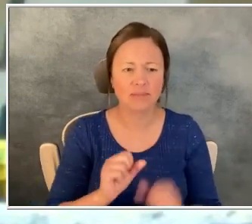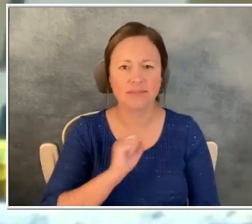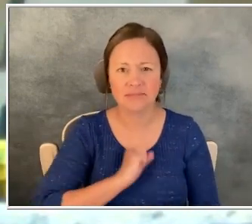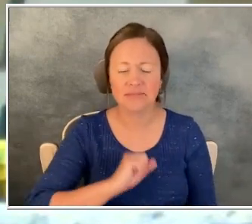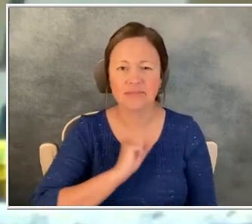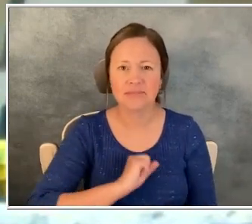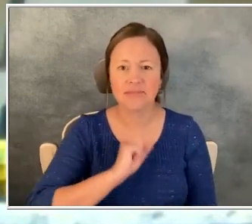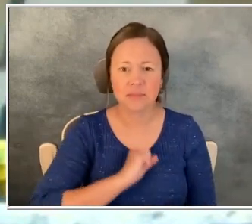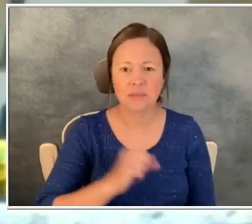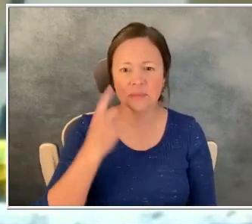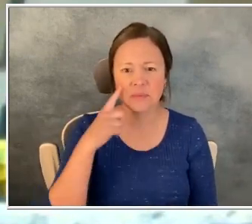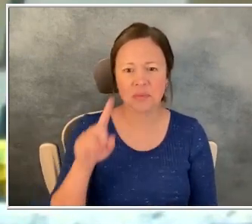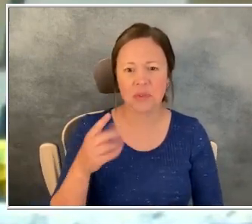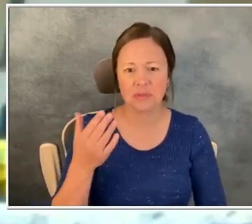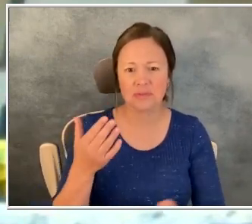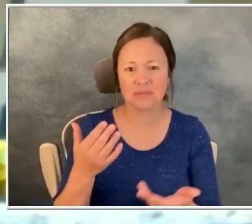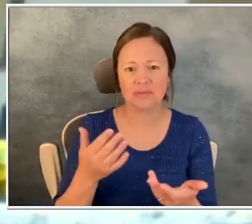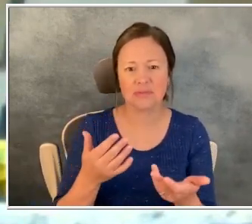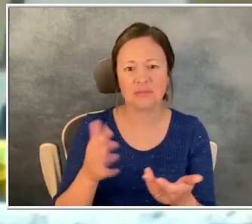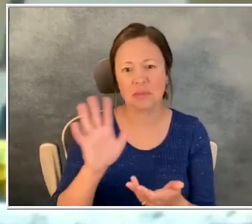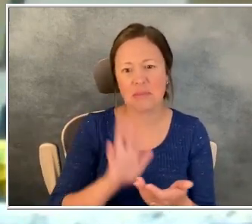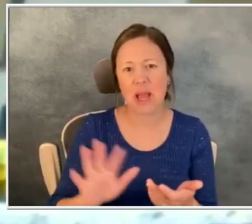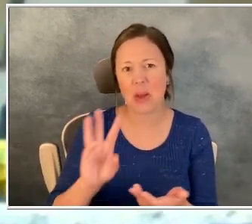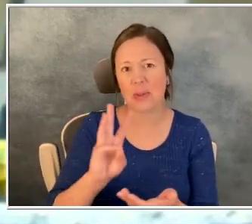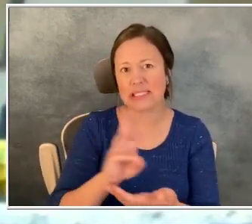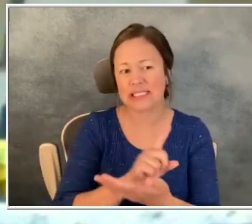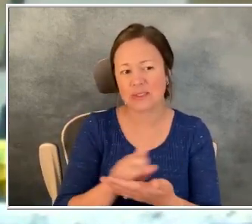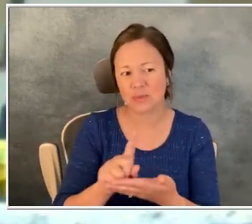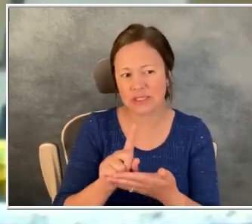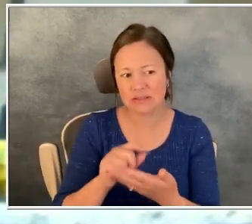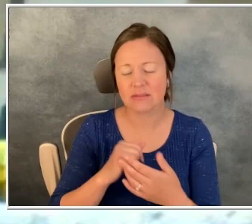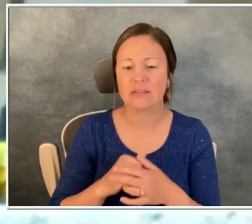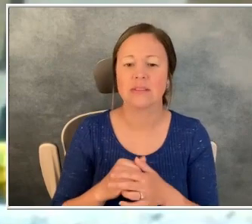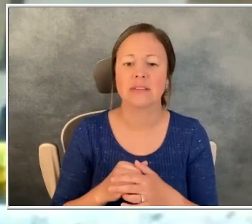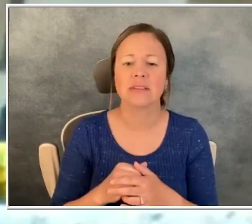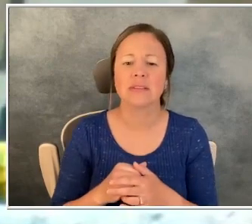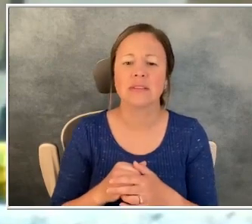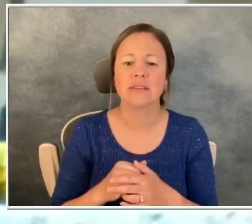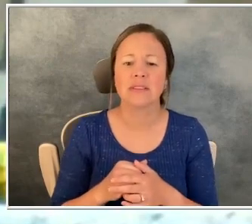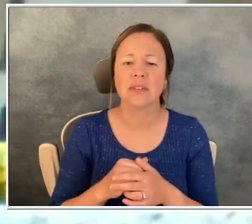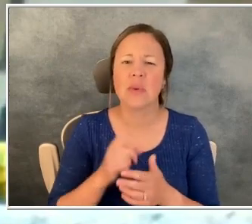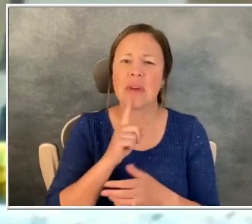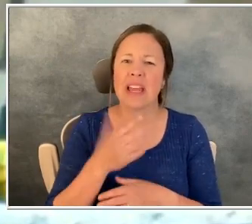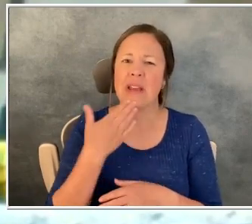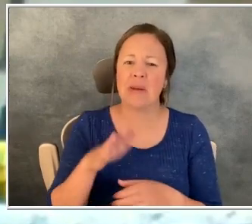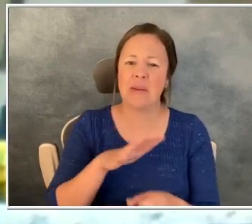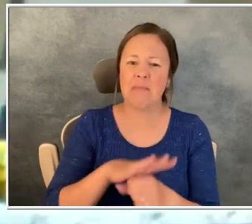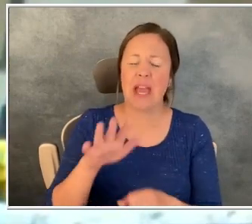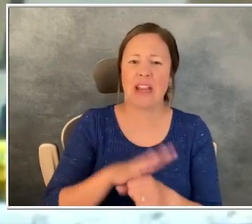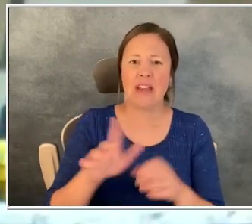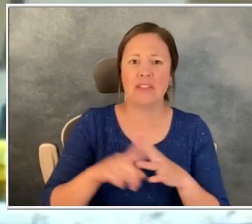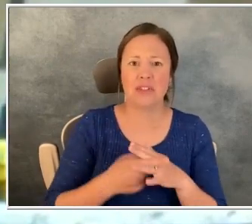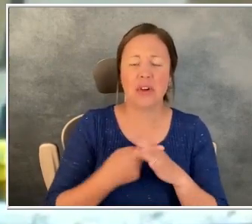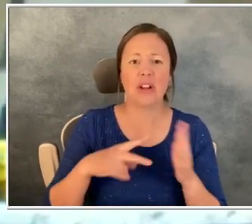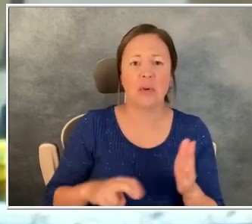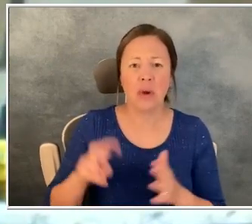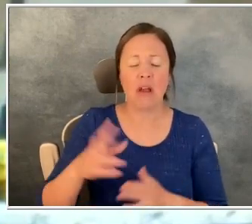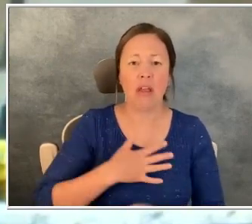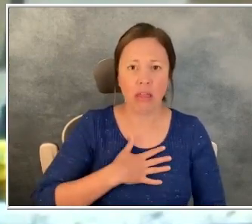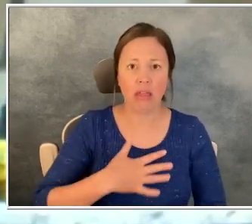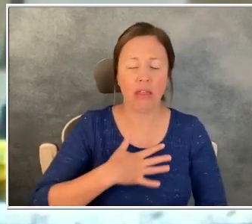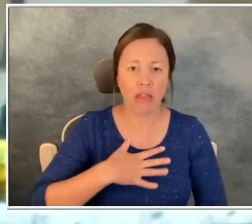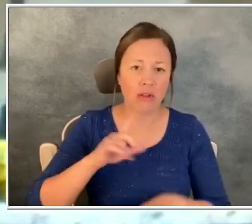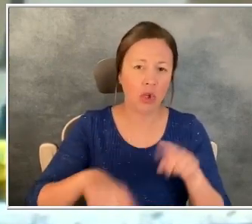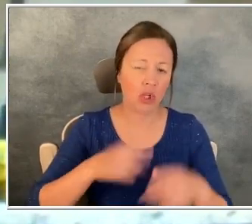probably too long, about six weeks. And it was getting bad enough to where I was starting to get a shorter breath, walking up steps and things.